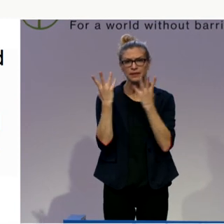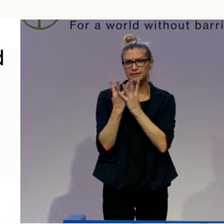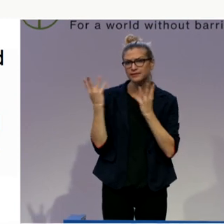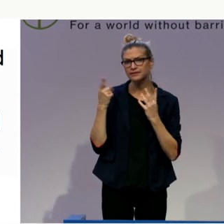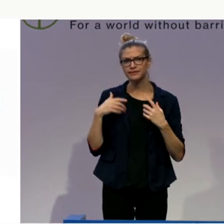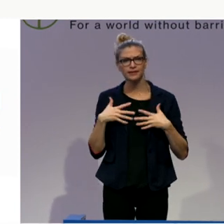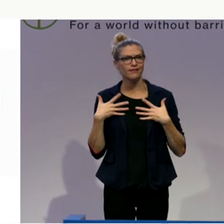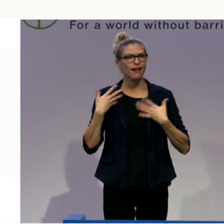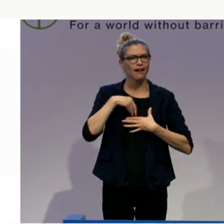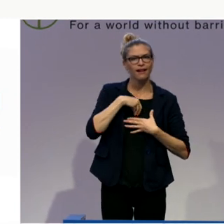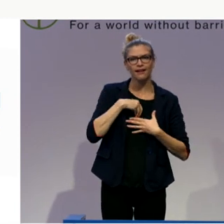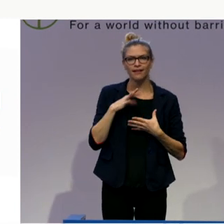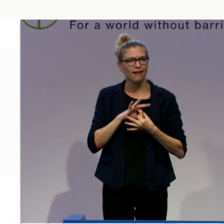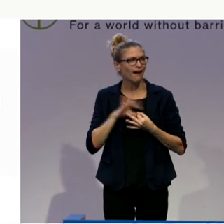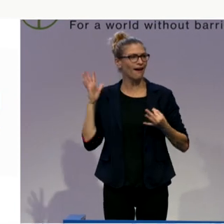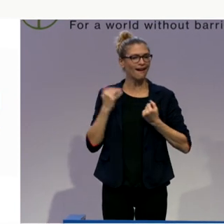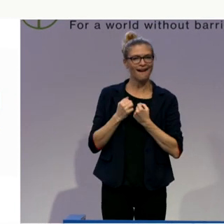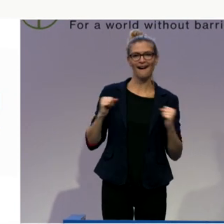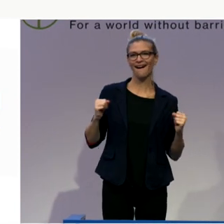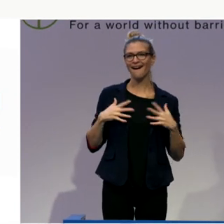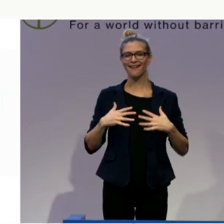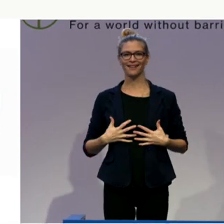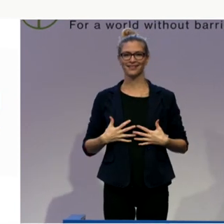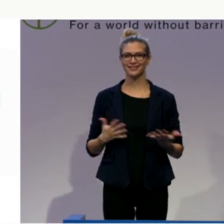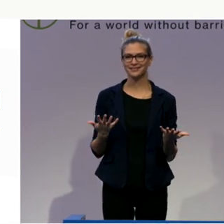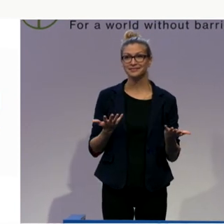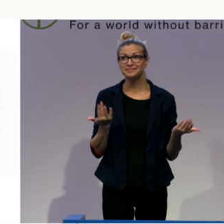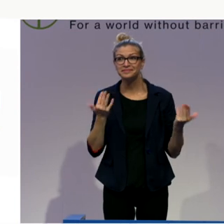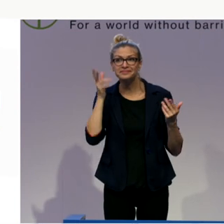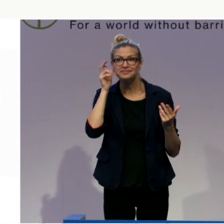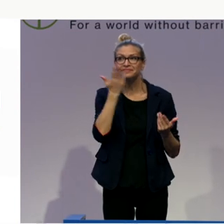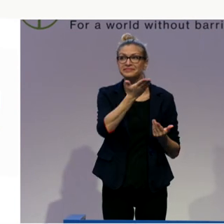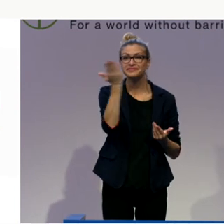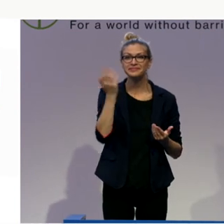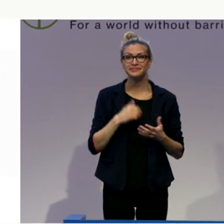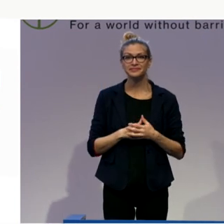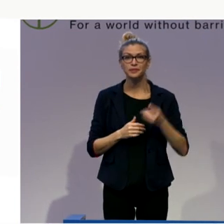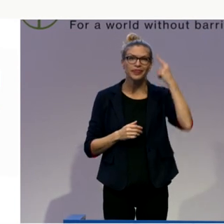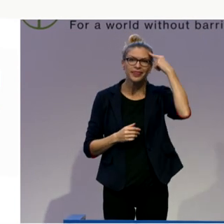independent? Let's again shout out about the feelings, about the comments and whatever.